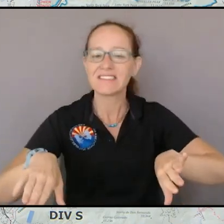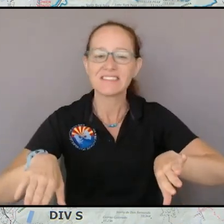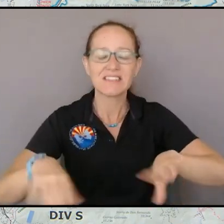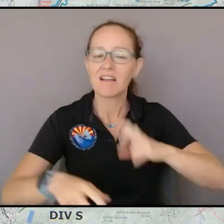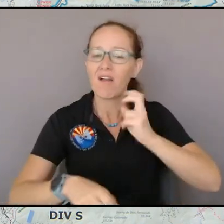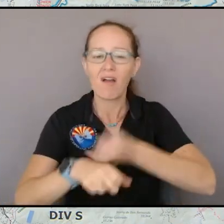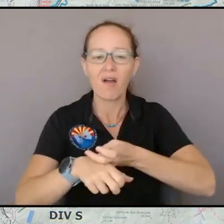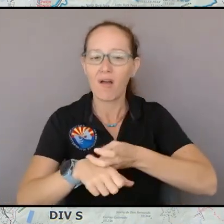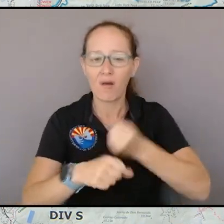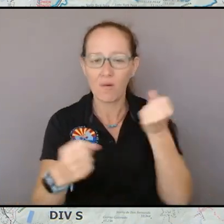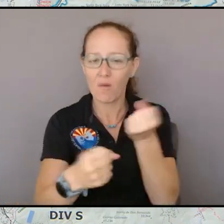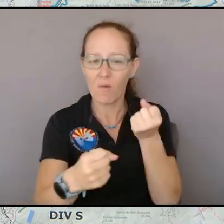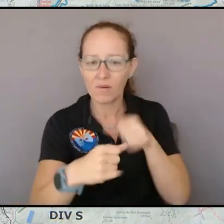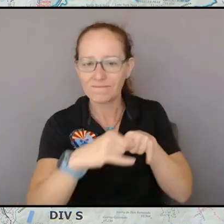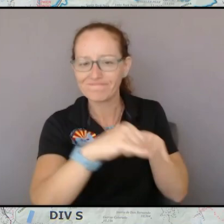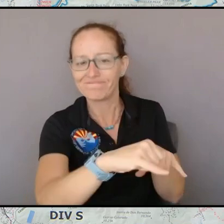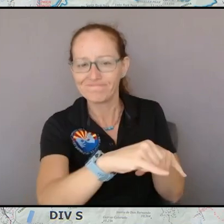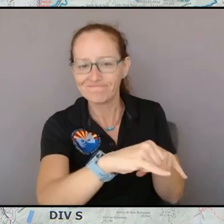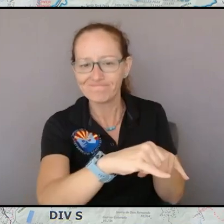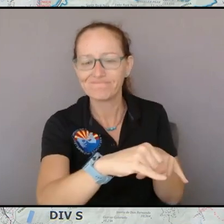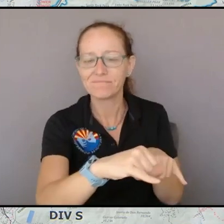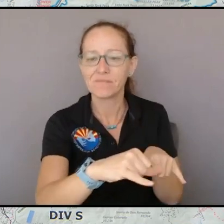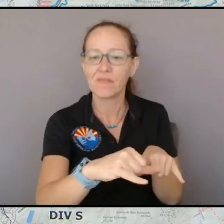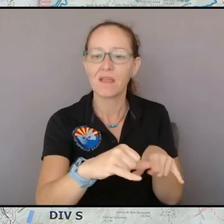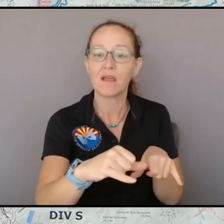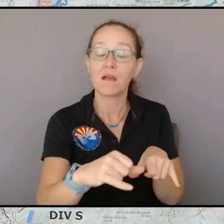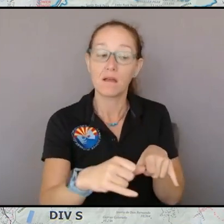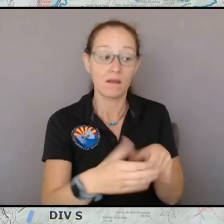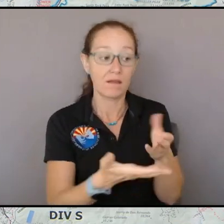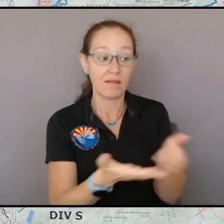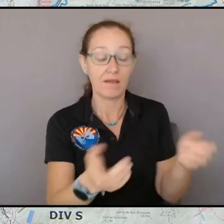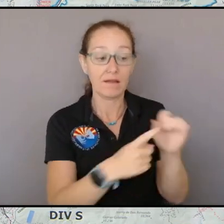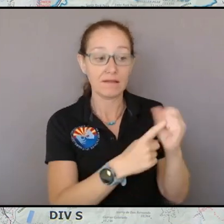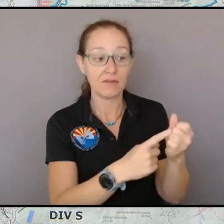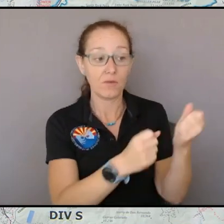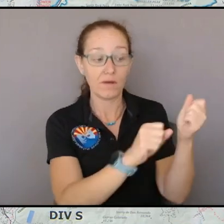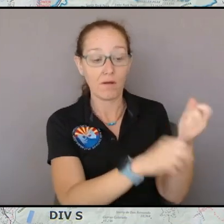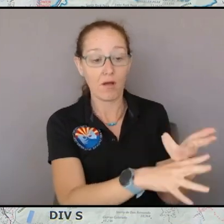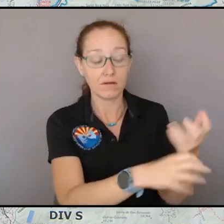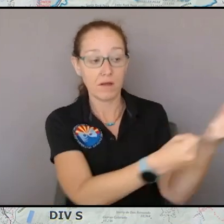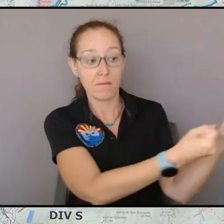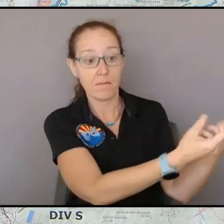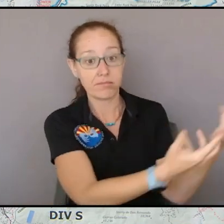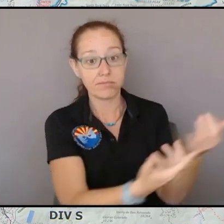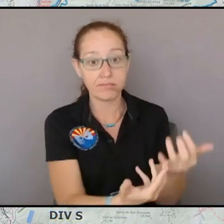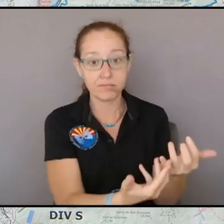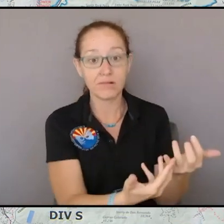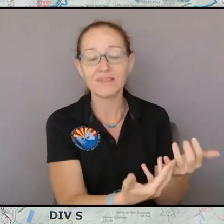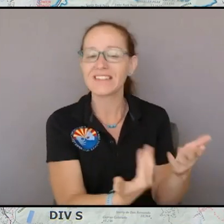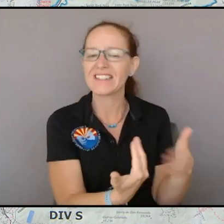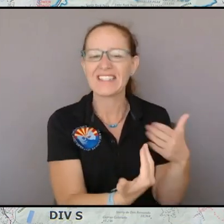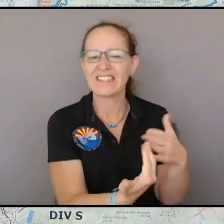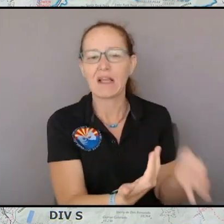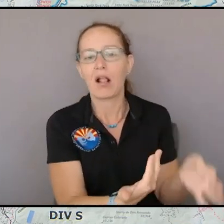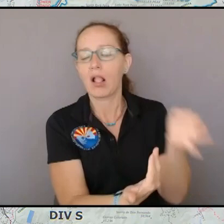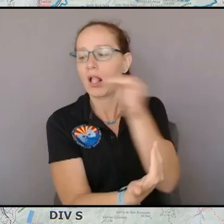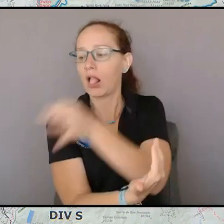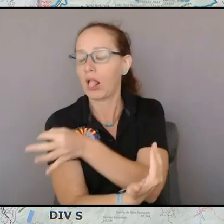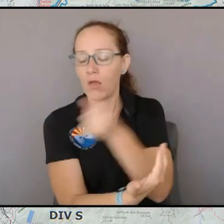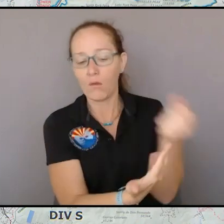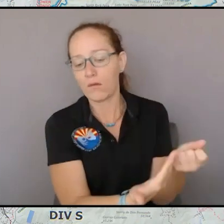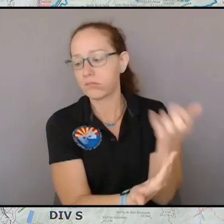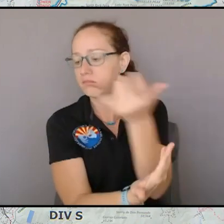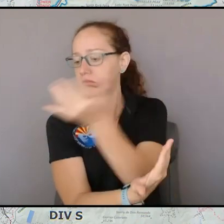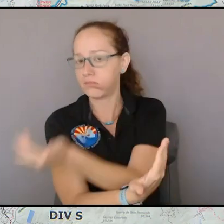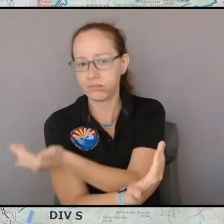burn really well on one side probably the same conditions that will cause it to burn really well on the side that you don't want the fire the other thing that